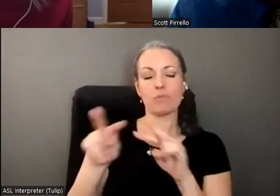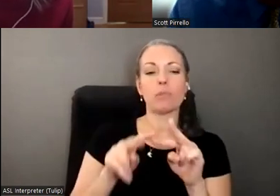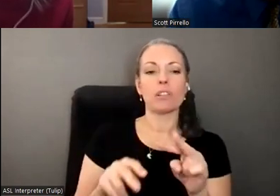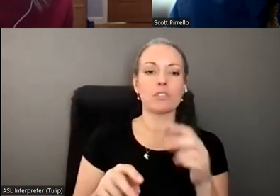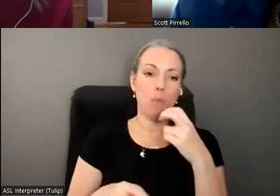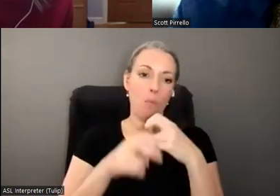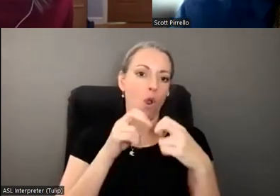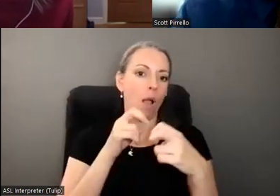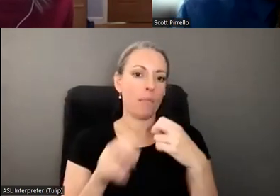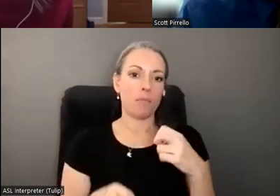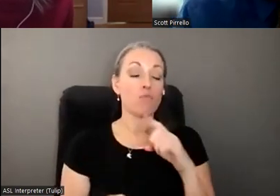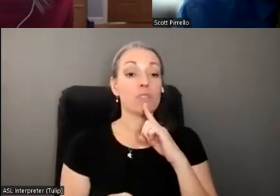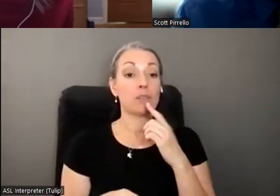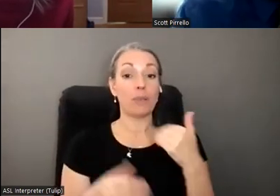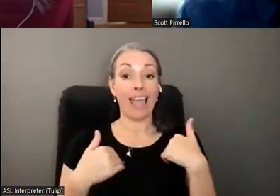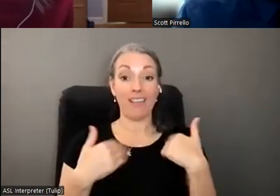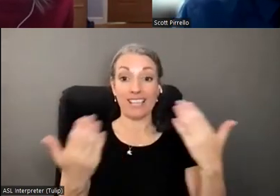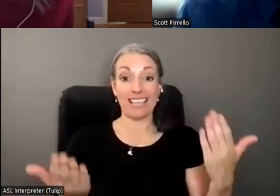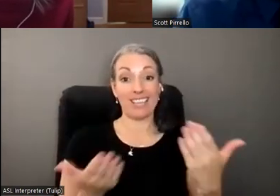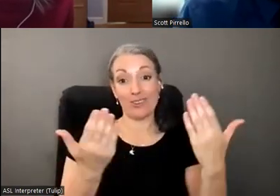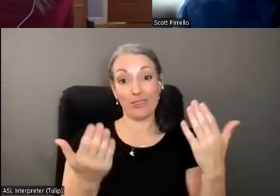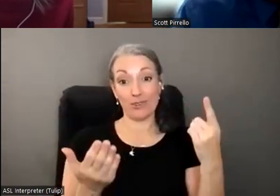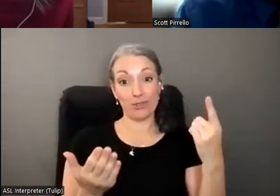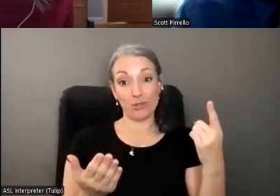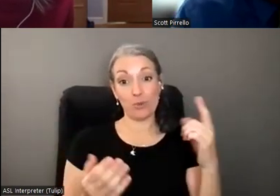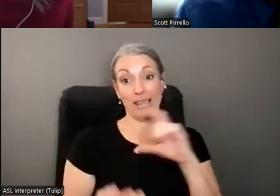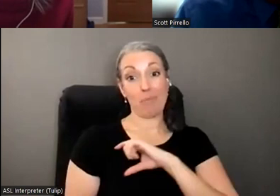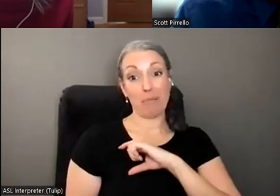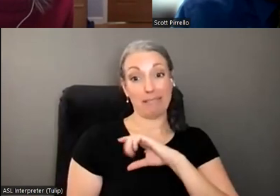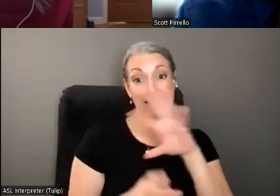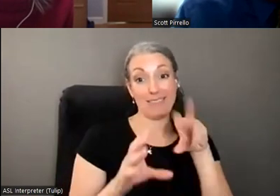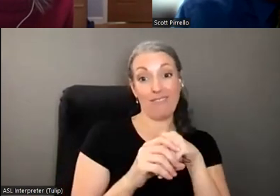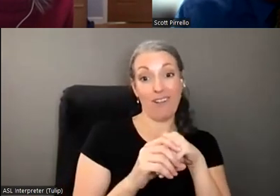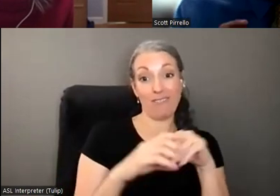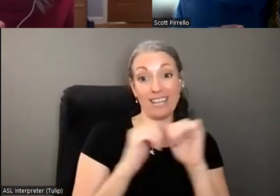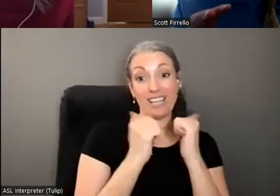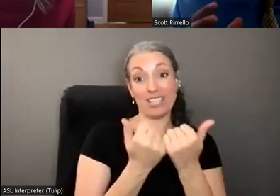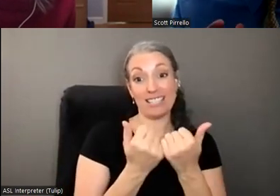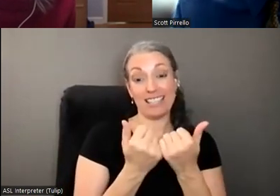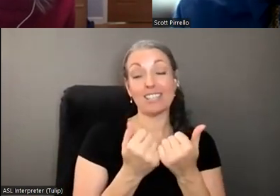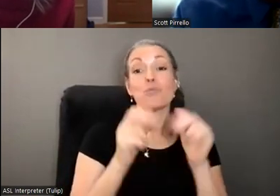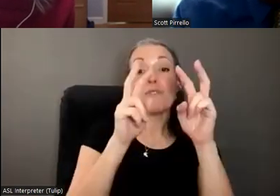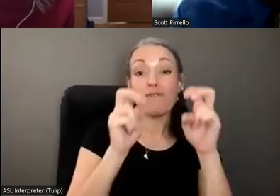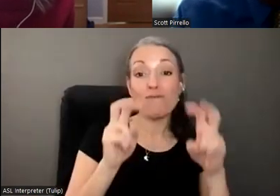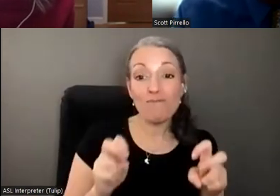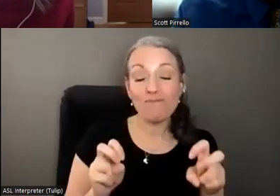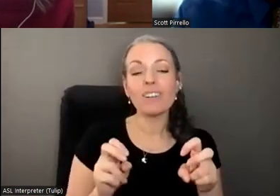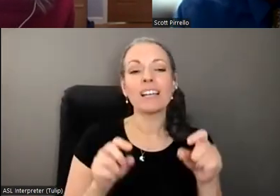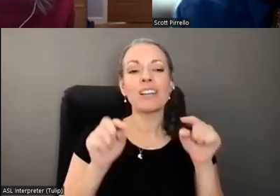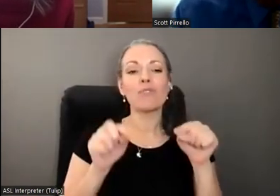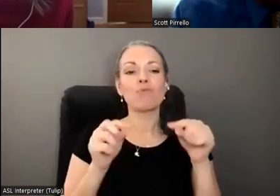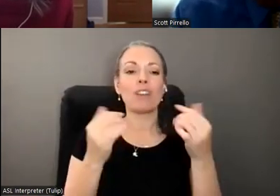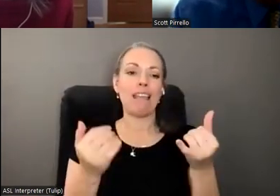don't think based on what we have here that you're going to get a police agency necessarily to take on the investigation at this point. However,